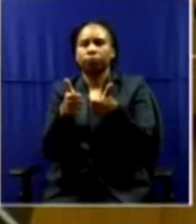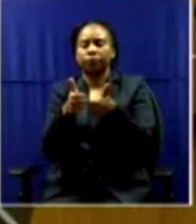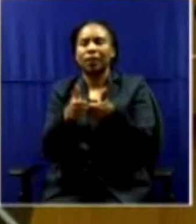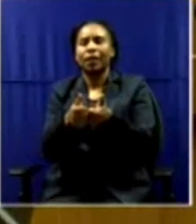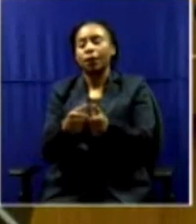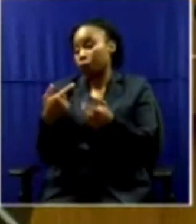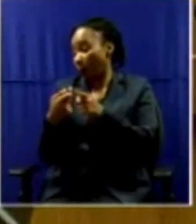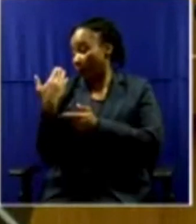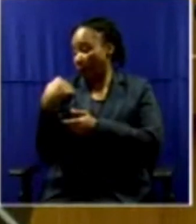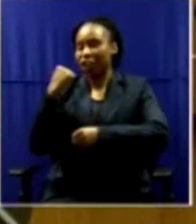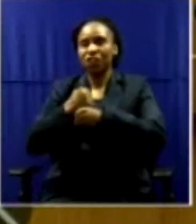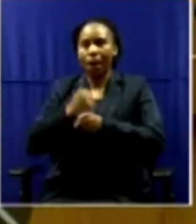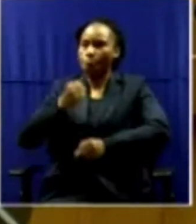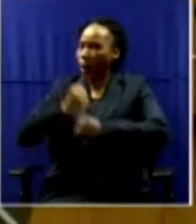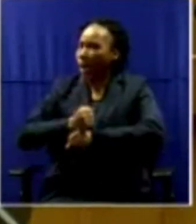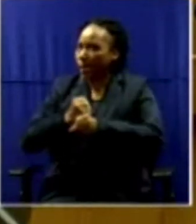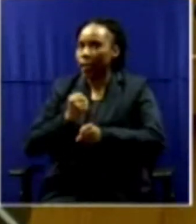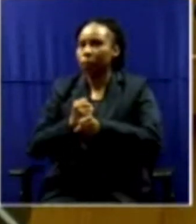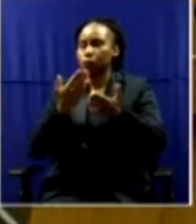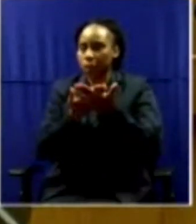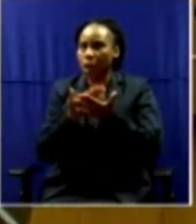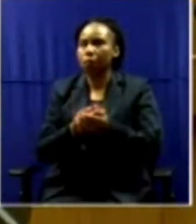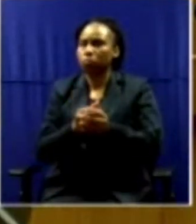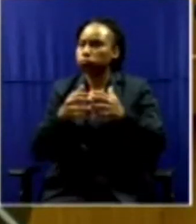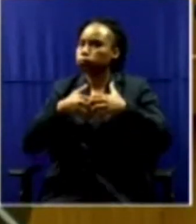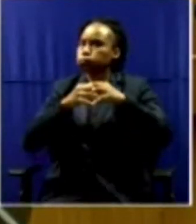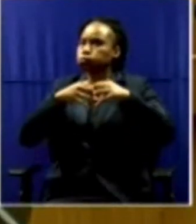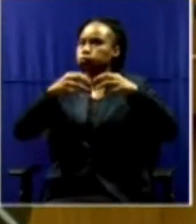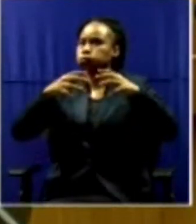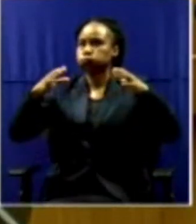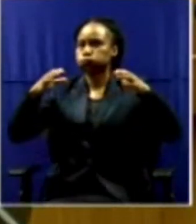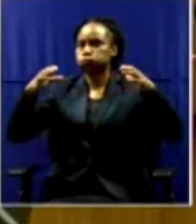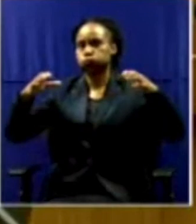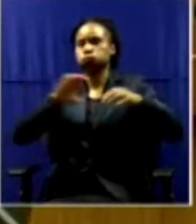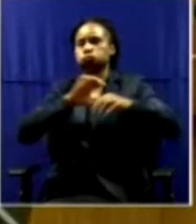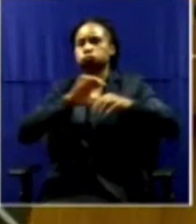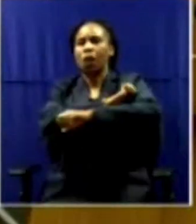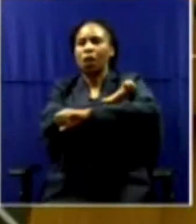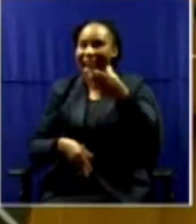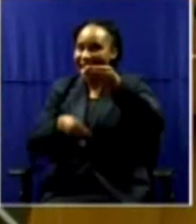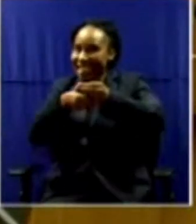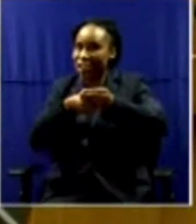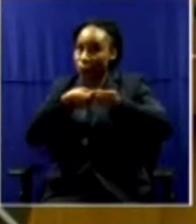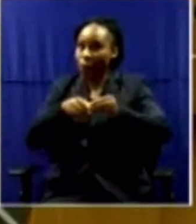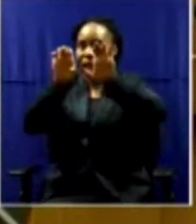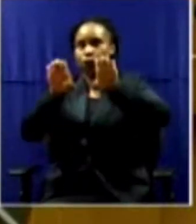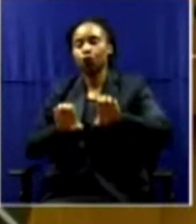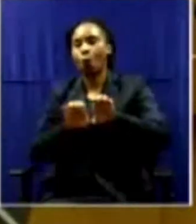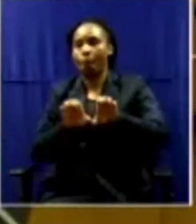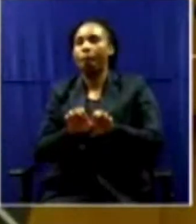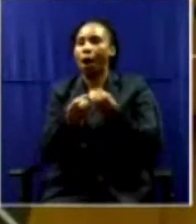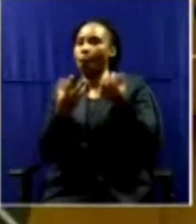substantially increase generation capacity in addition to what ESCOM generates. The Department